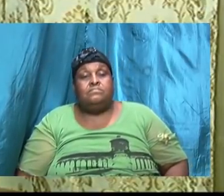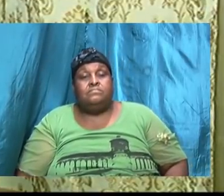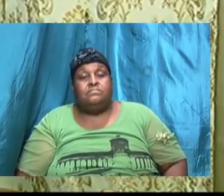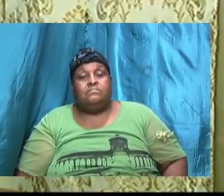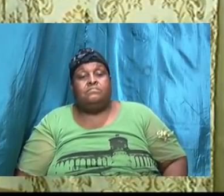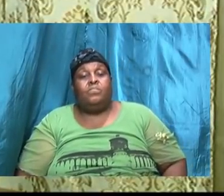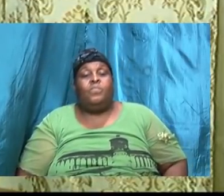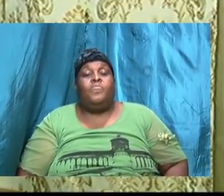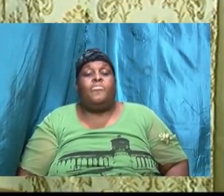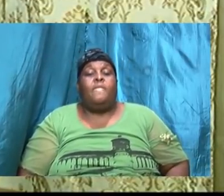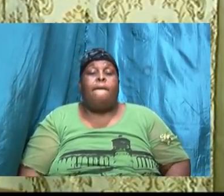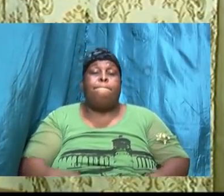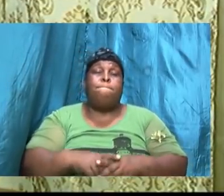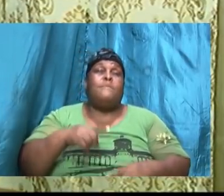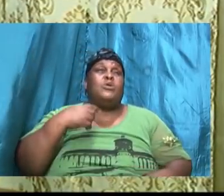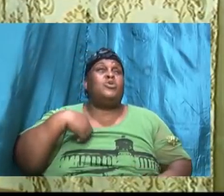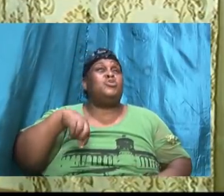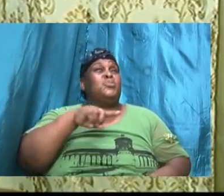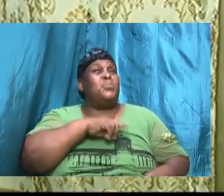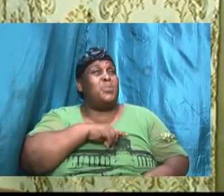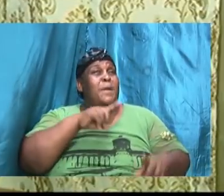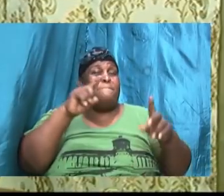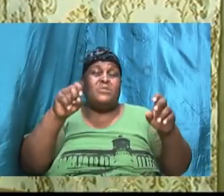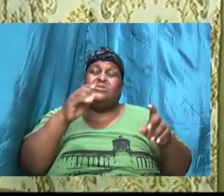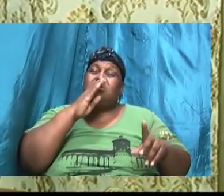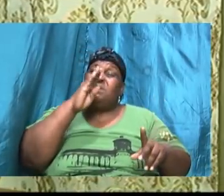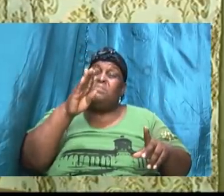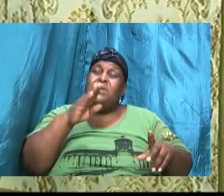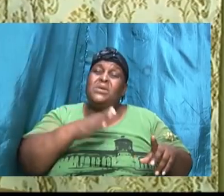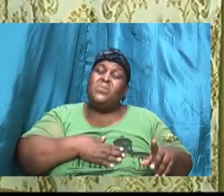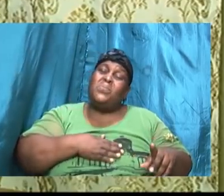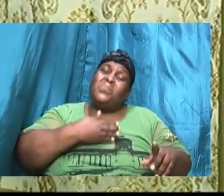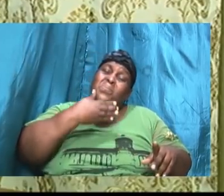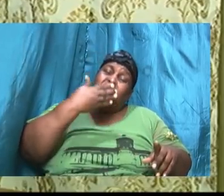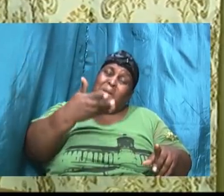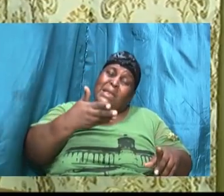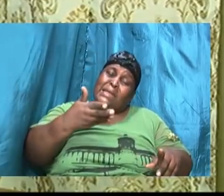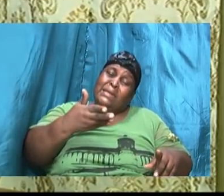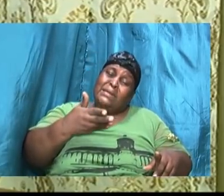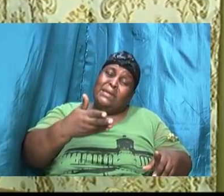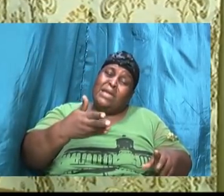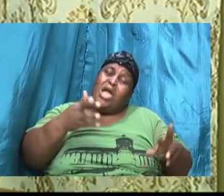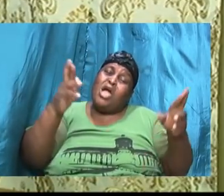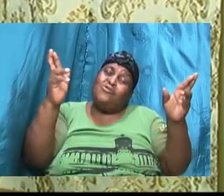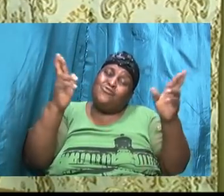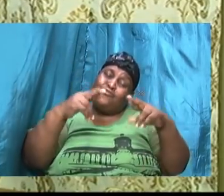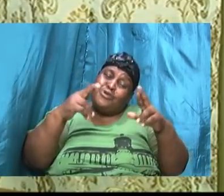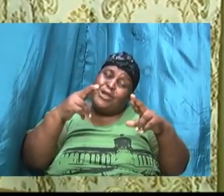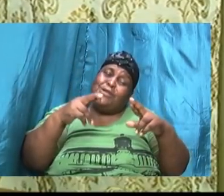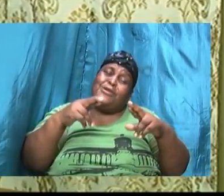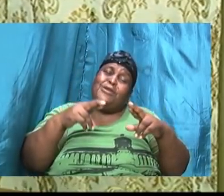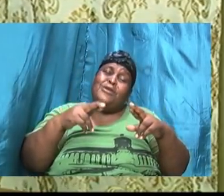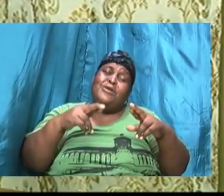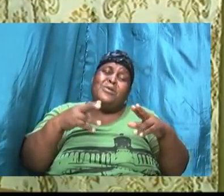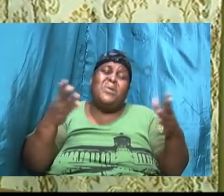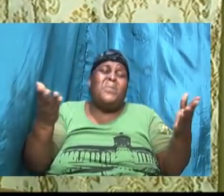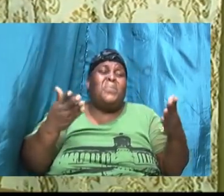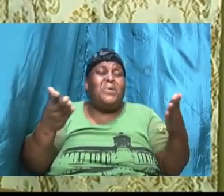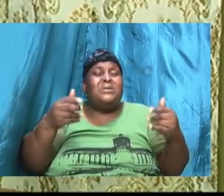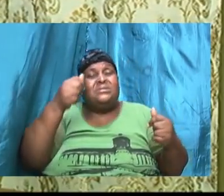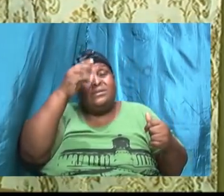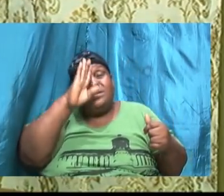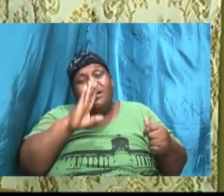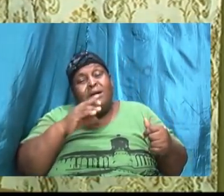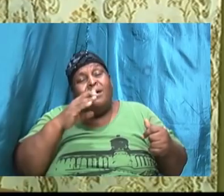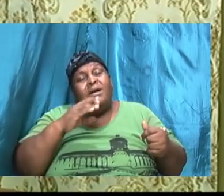but we have got to be willing we have got to be committed to do whatever it is that God said